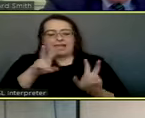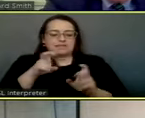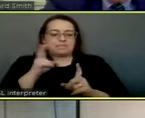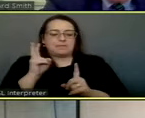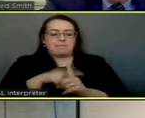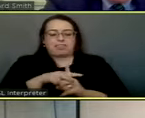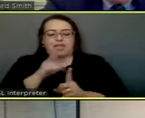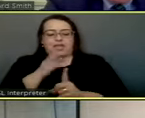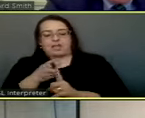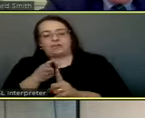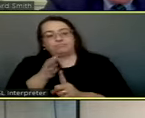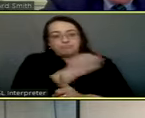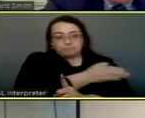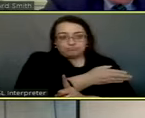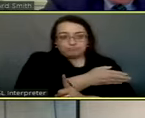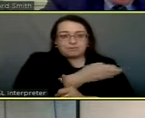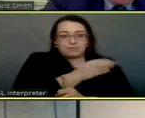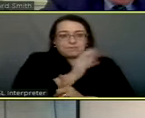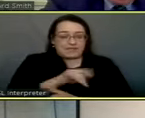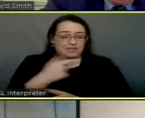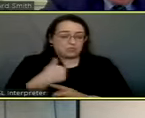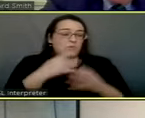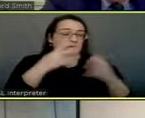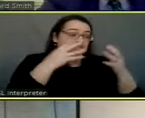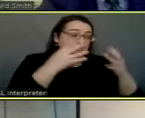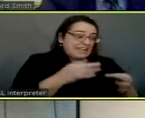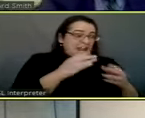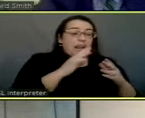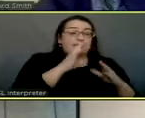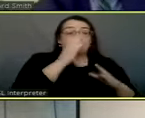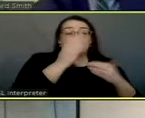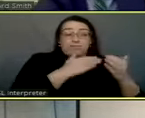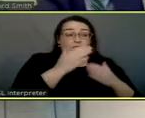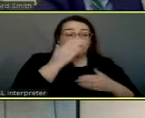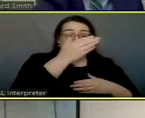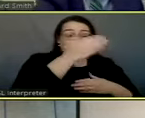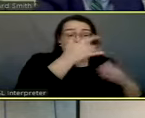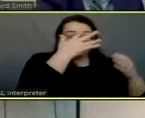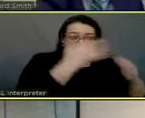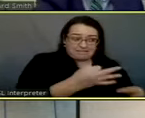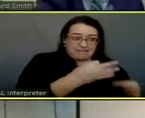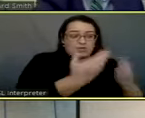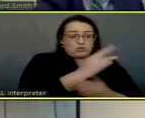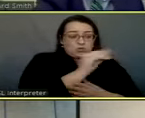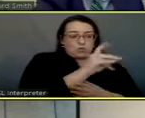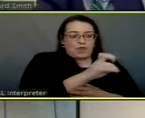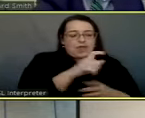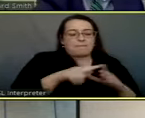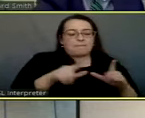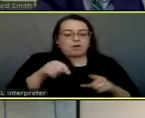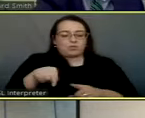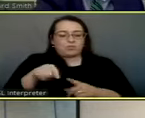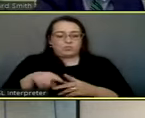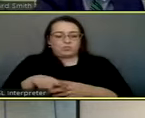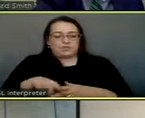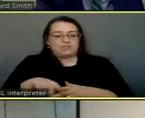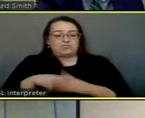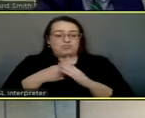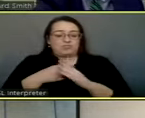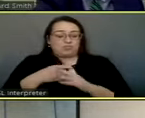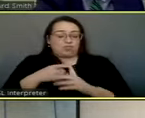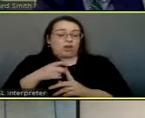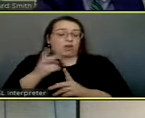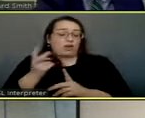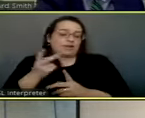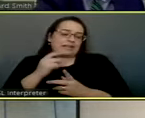request, say, this is what we settled on, this is the new rate, and this is when it becomes effective, so